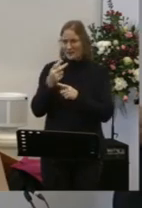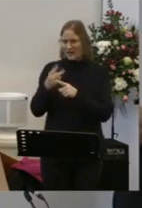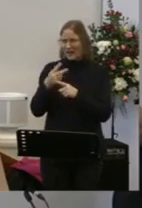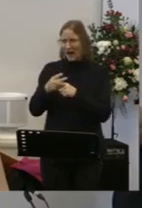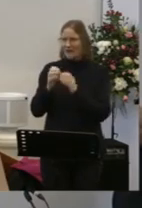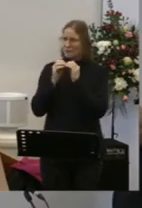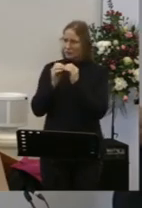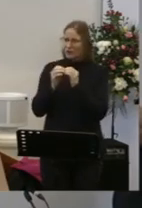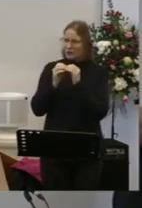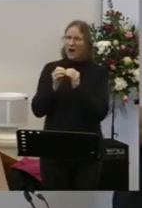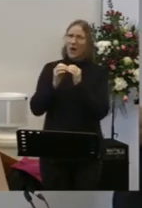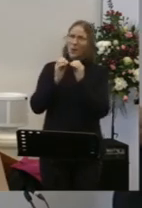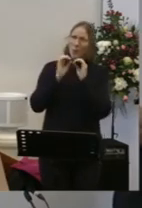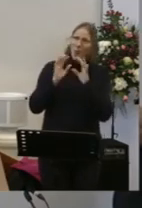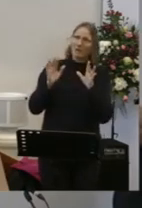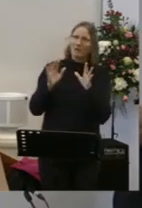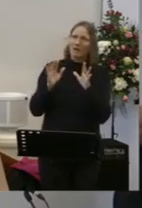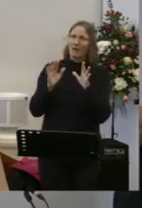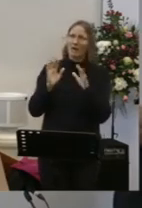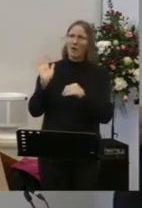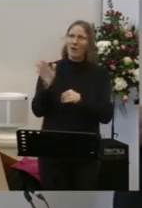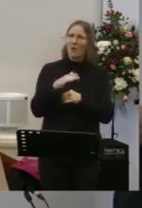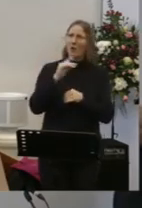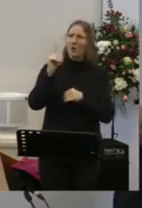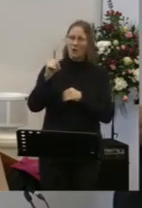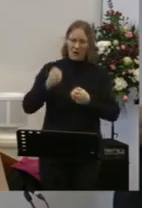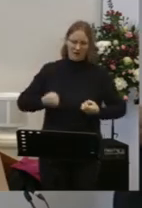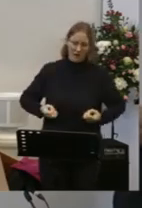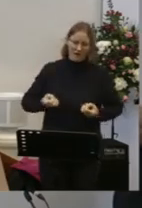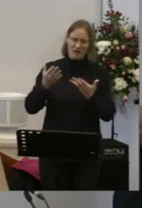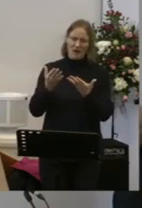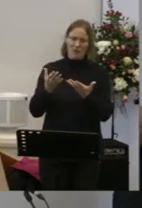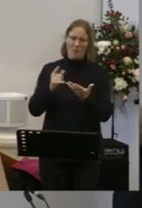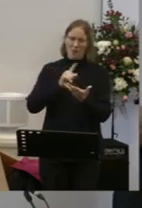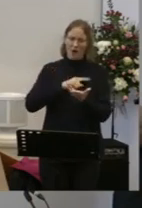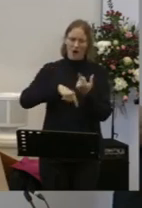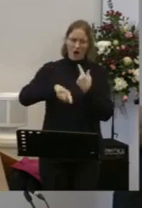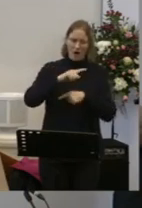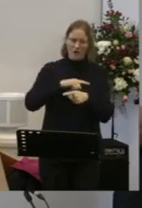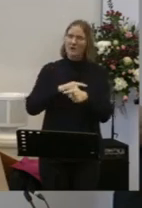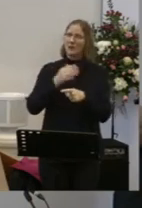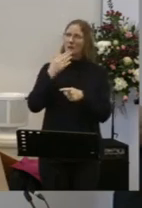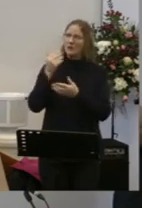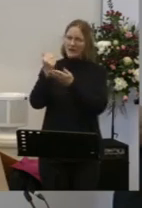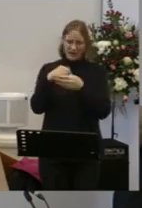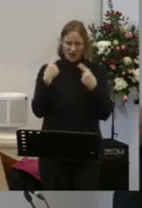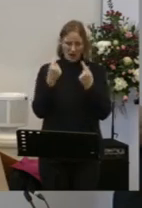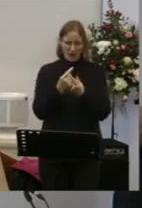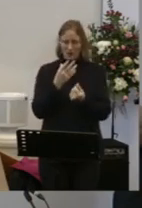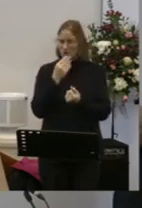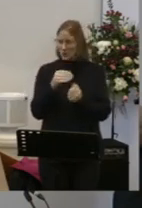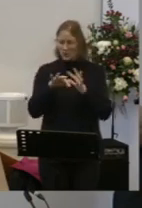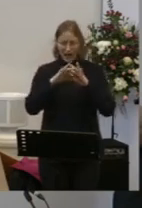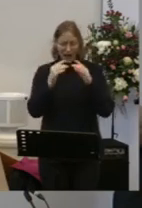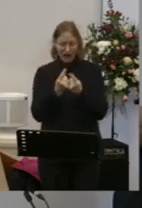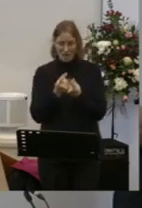And sacrifice freely given for us Encourage us to use all the tools at our disposal